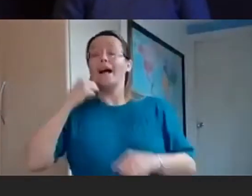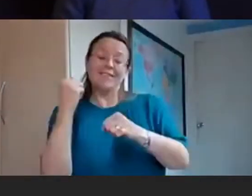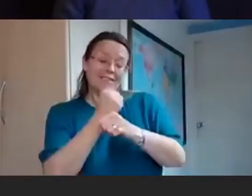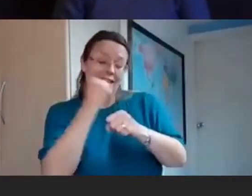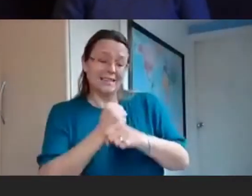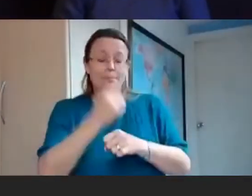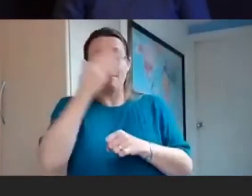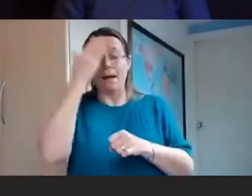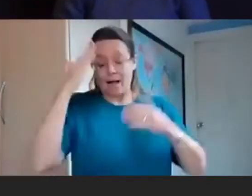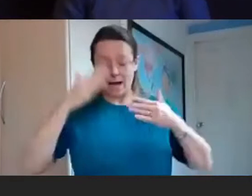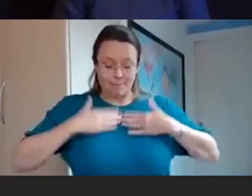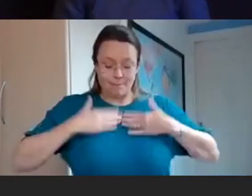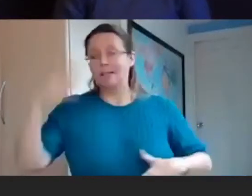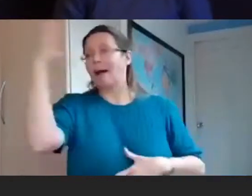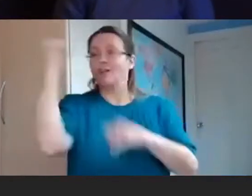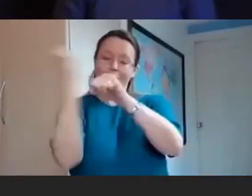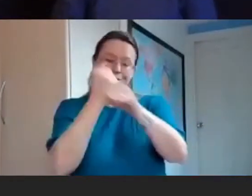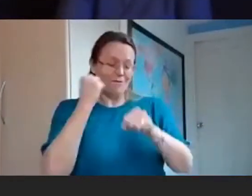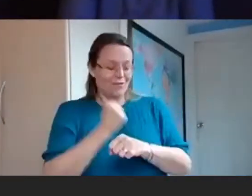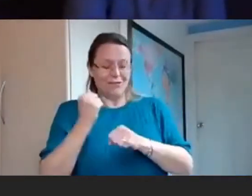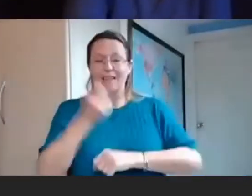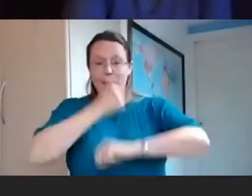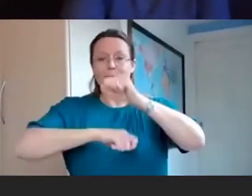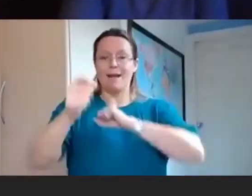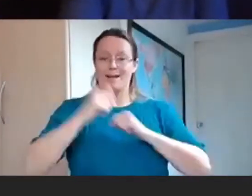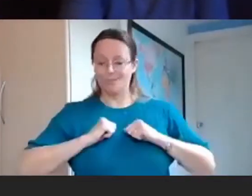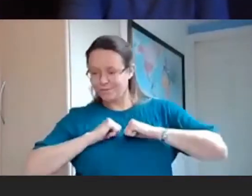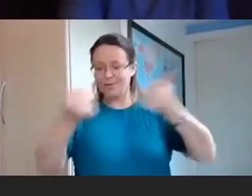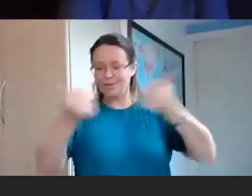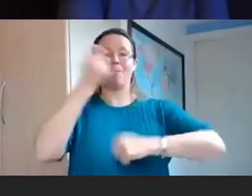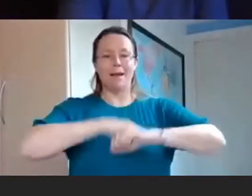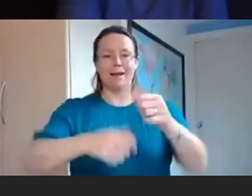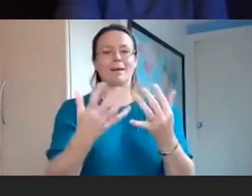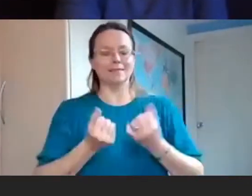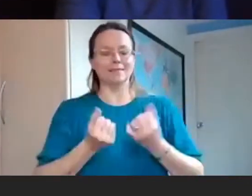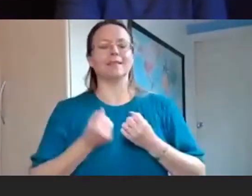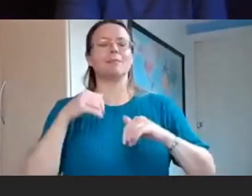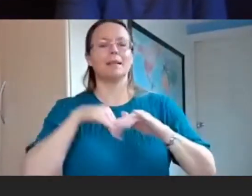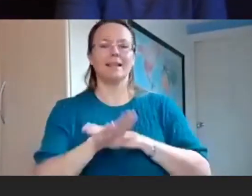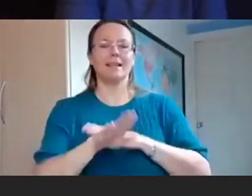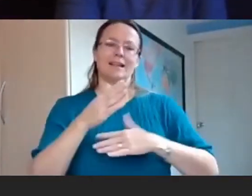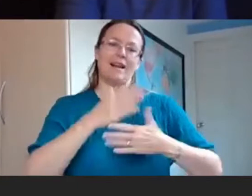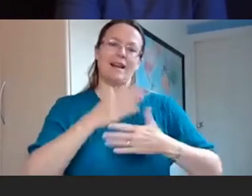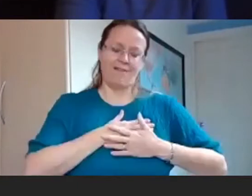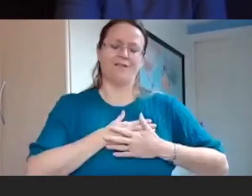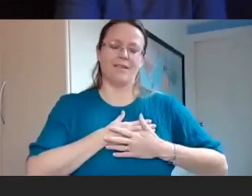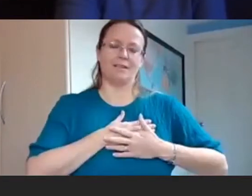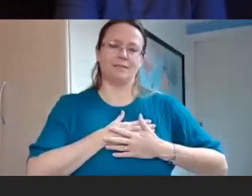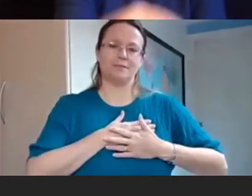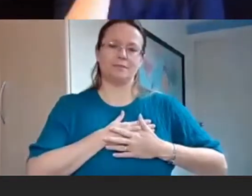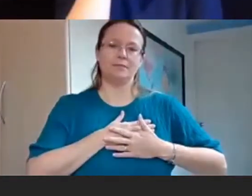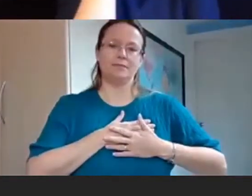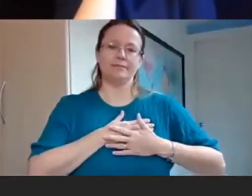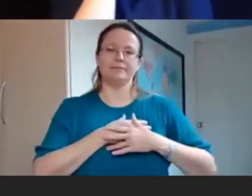day maybe I would work out what was wrong with me. And then I might find out how to be just about acceptable enough to be loved. And I lay in the